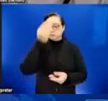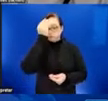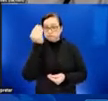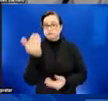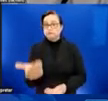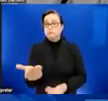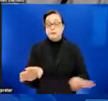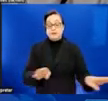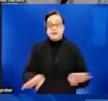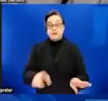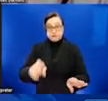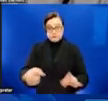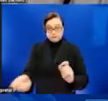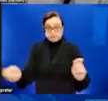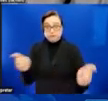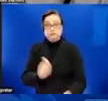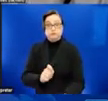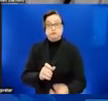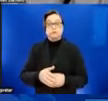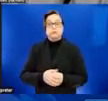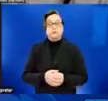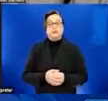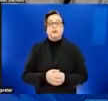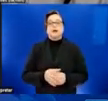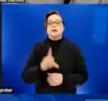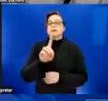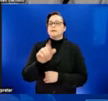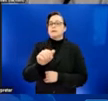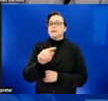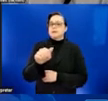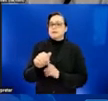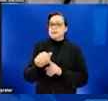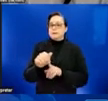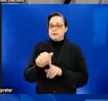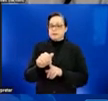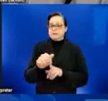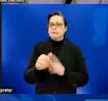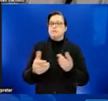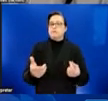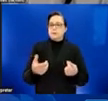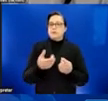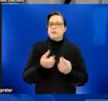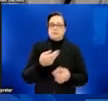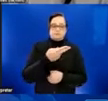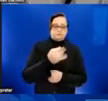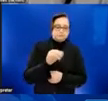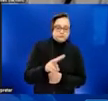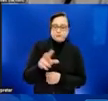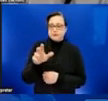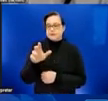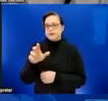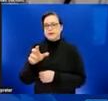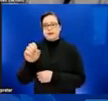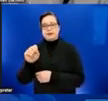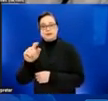indicated were more likely to transmit monkeypox. From HIV and STI work, we understand that